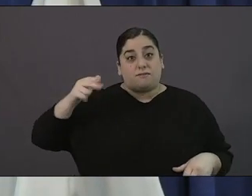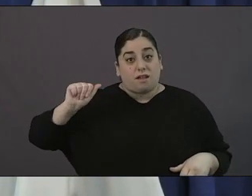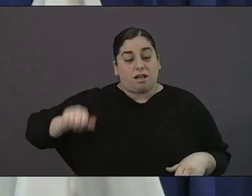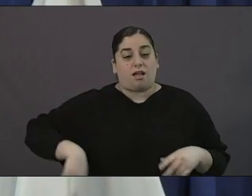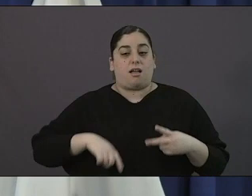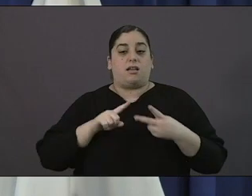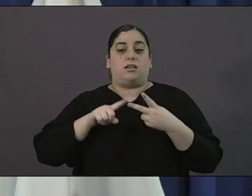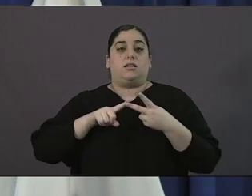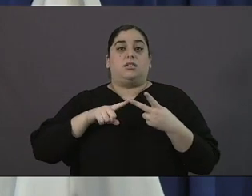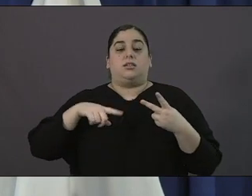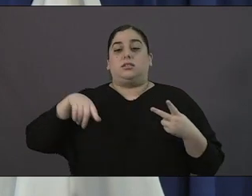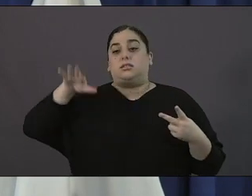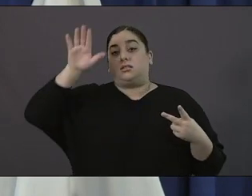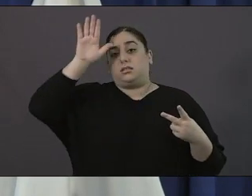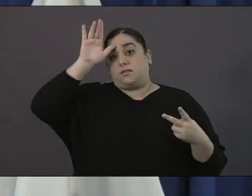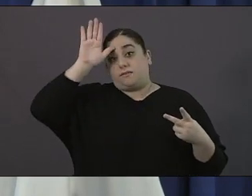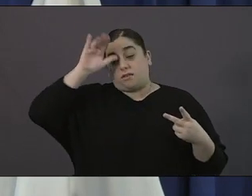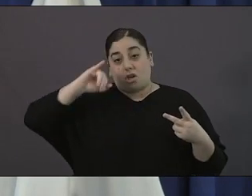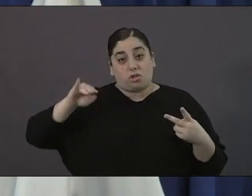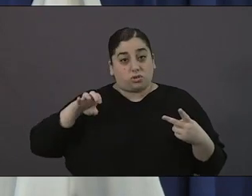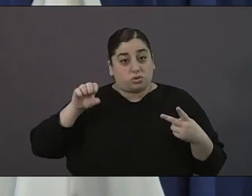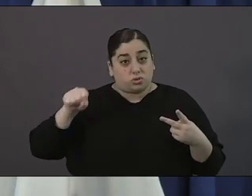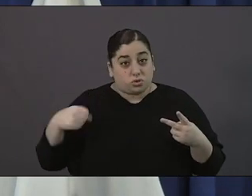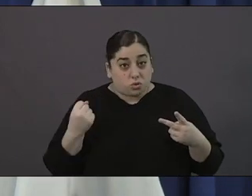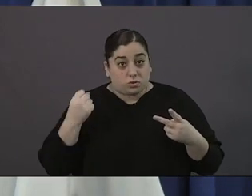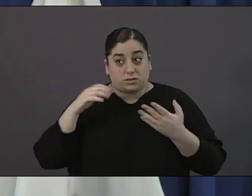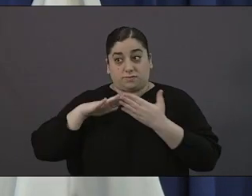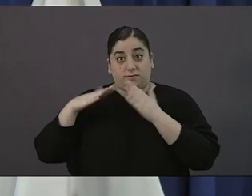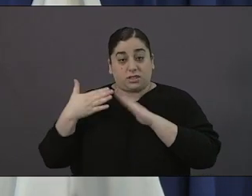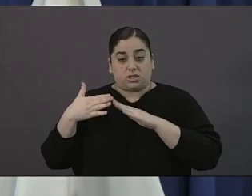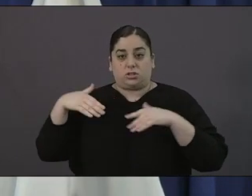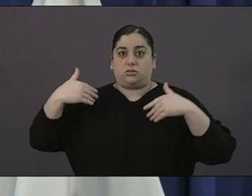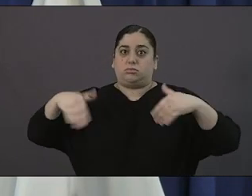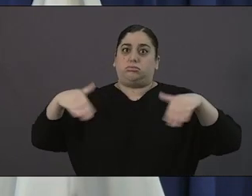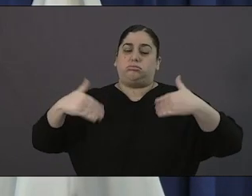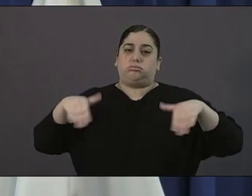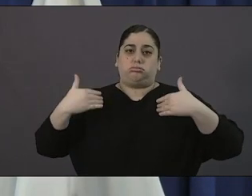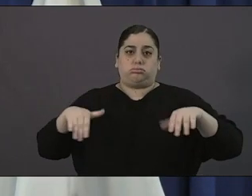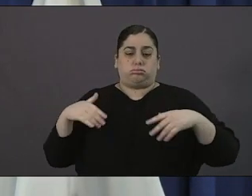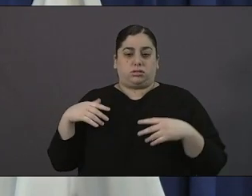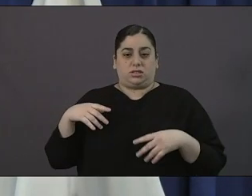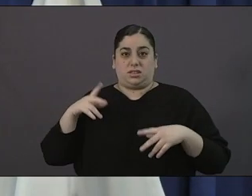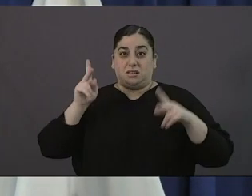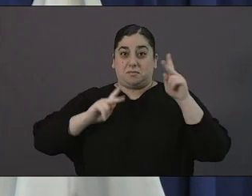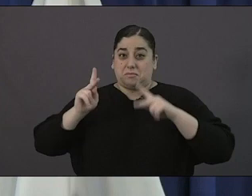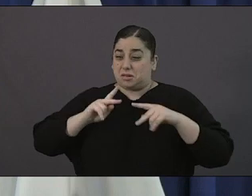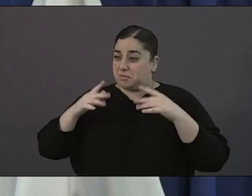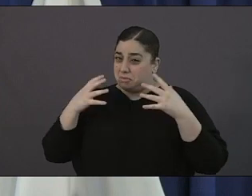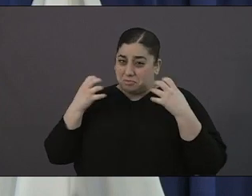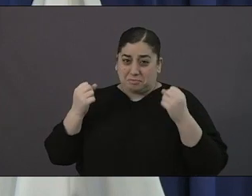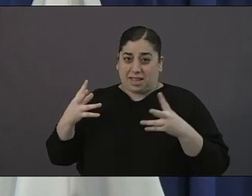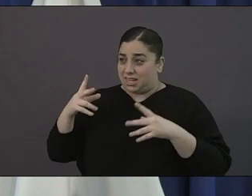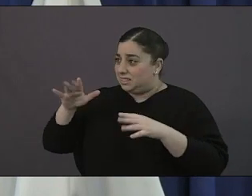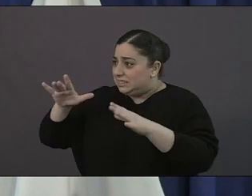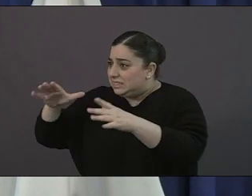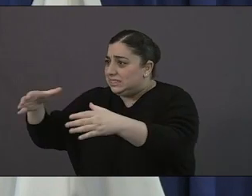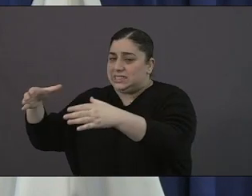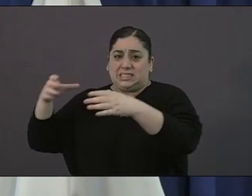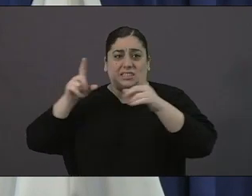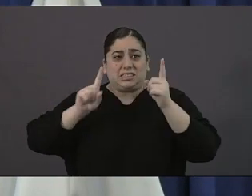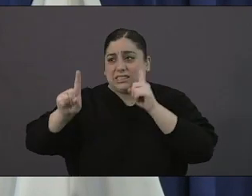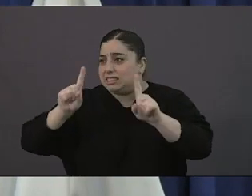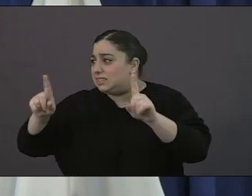father joe's villages the work that went in to move everybody was significant it was substantial it really